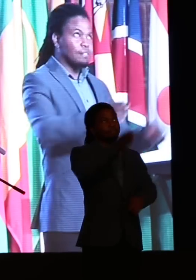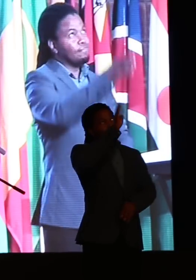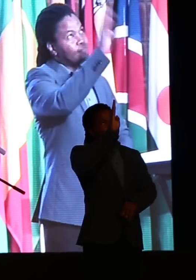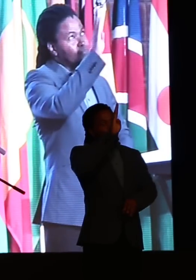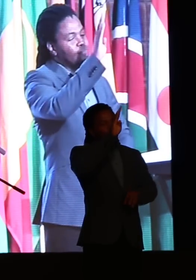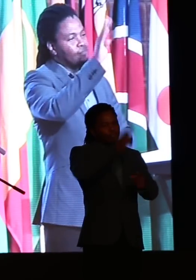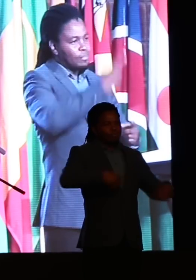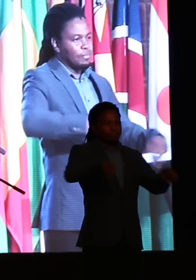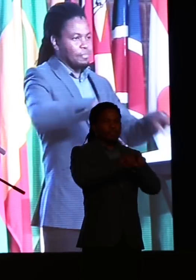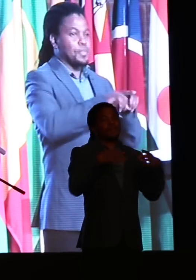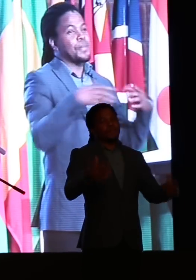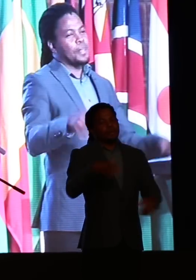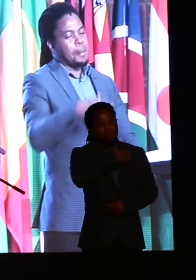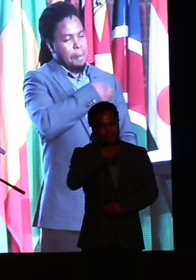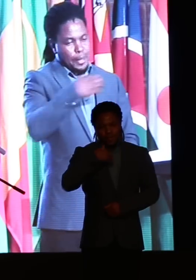Thank you very much.